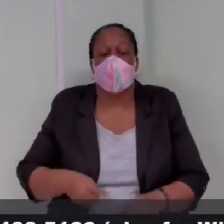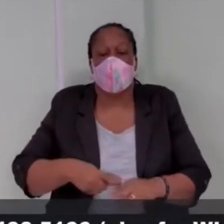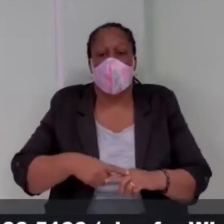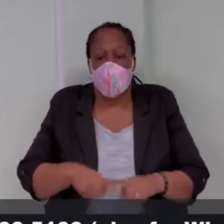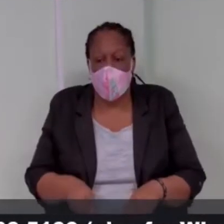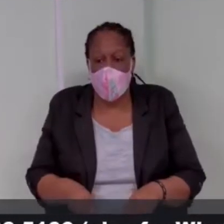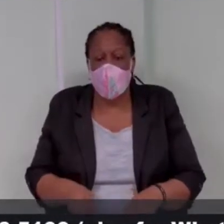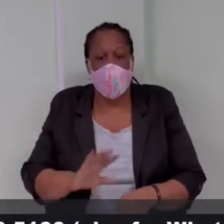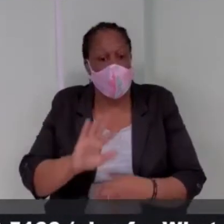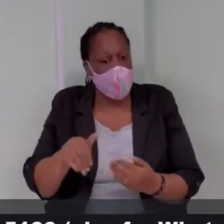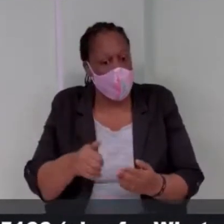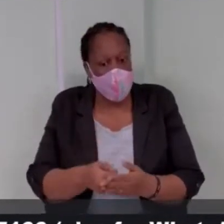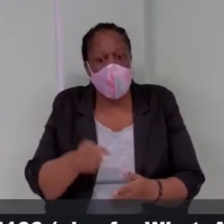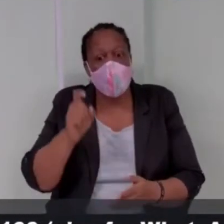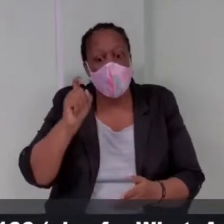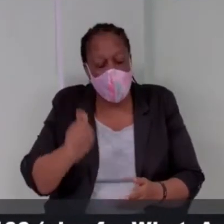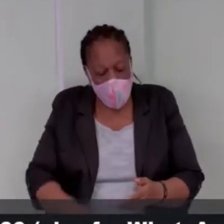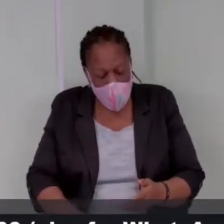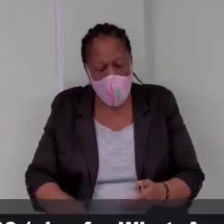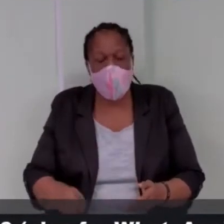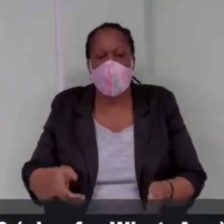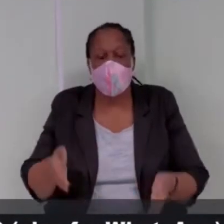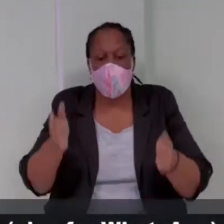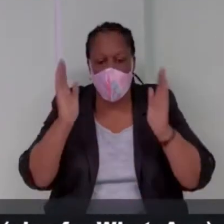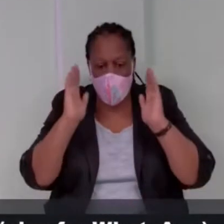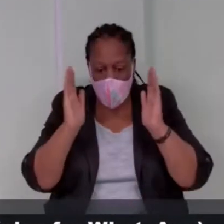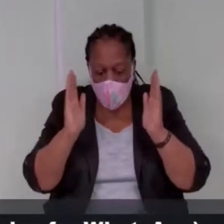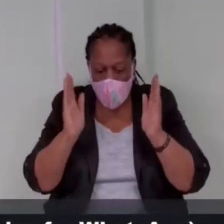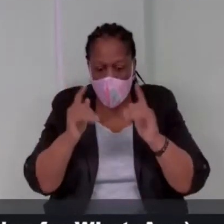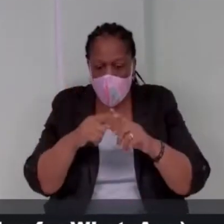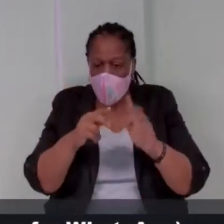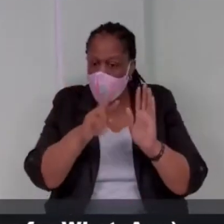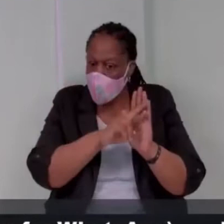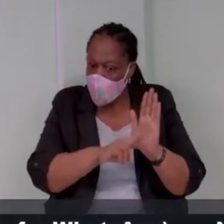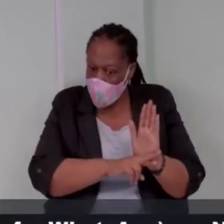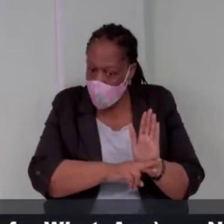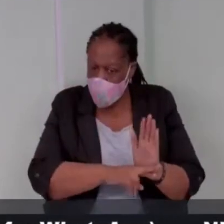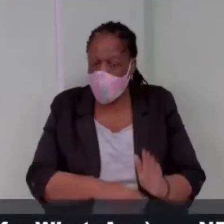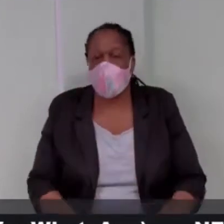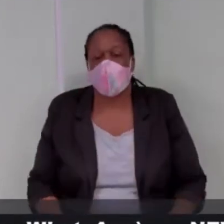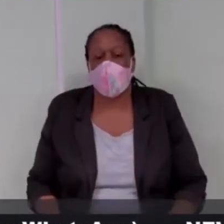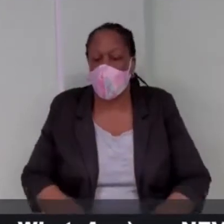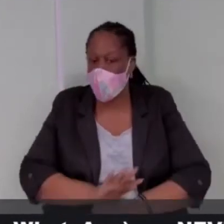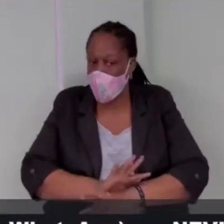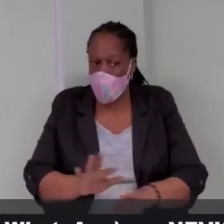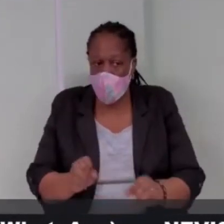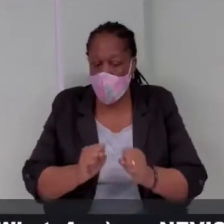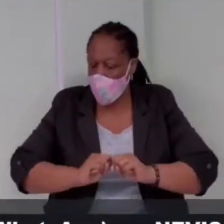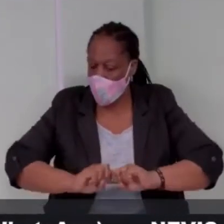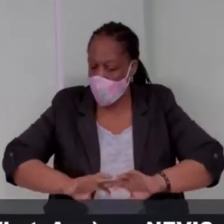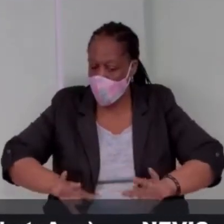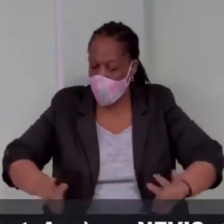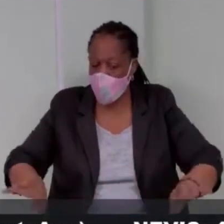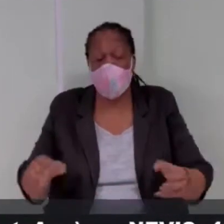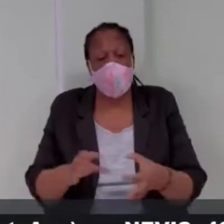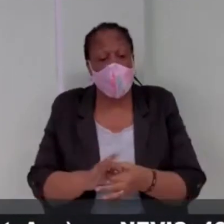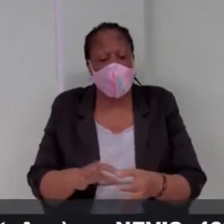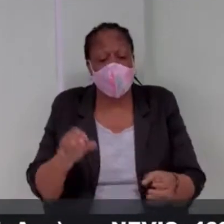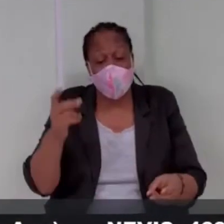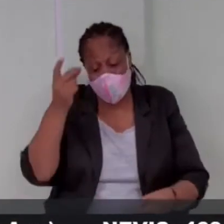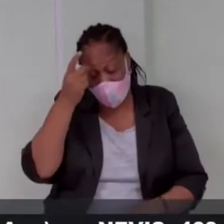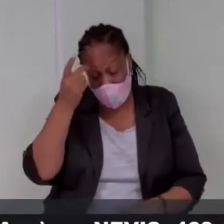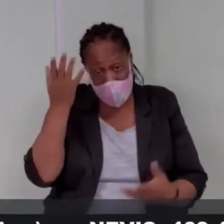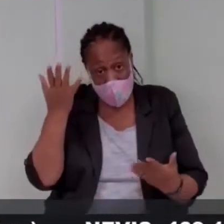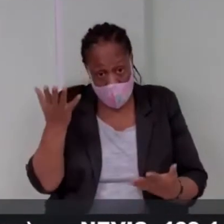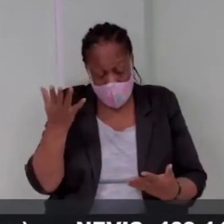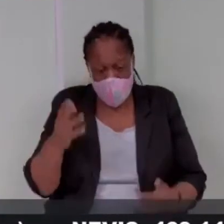guided by are aimed at preventing the spread of the virus or entry protocols